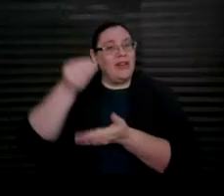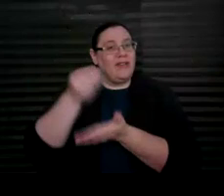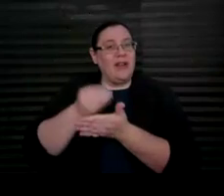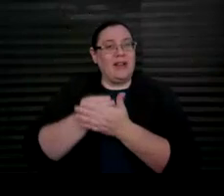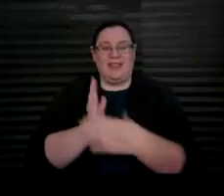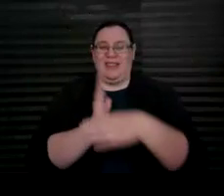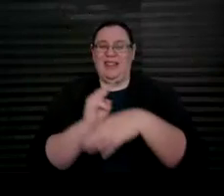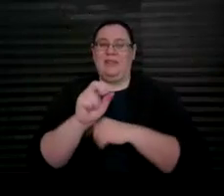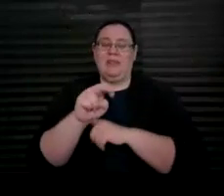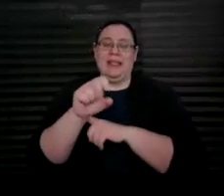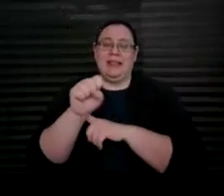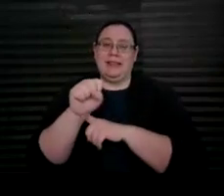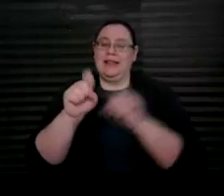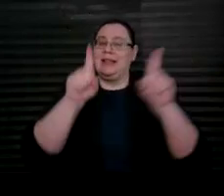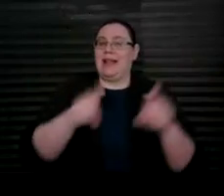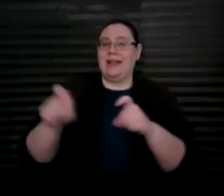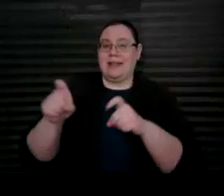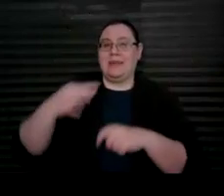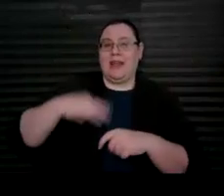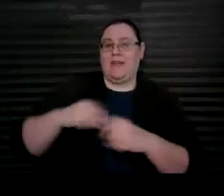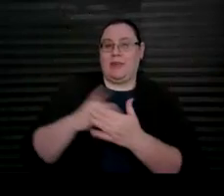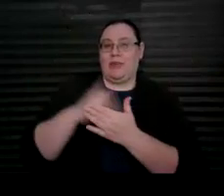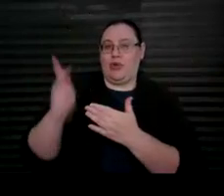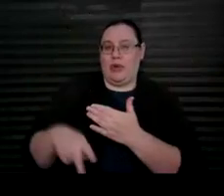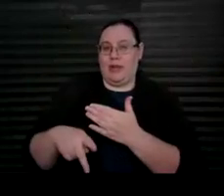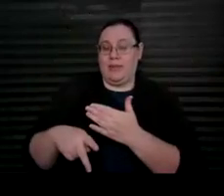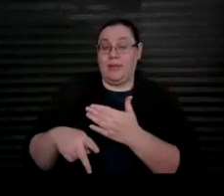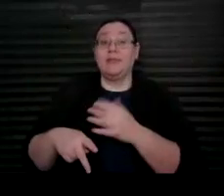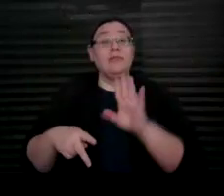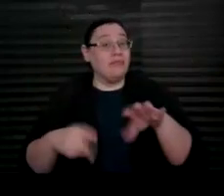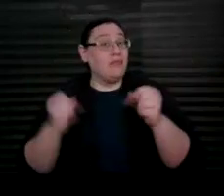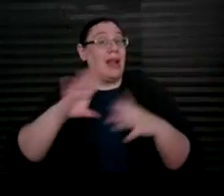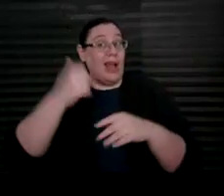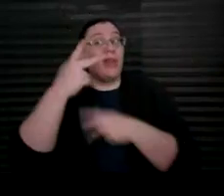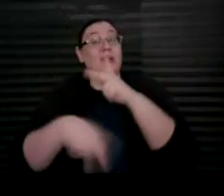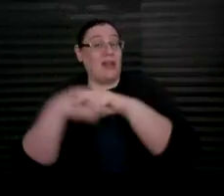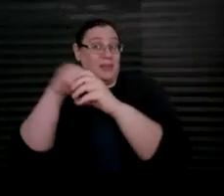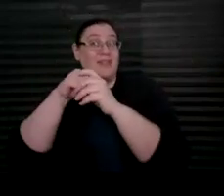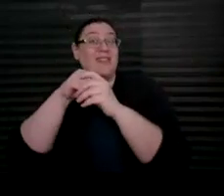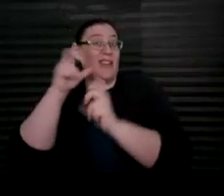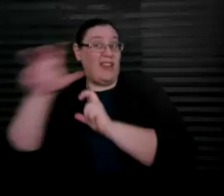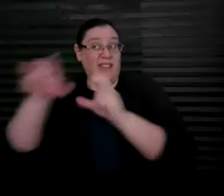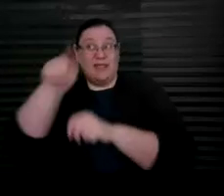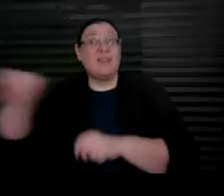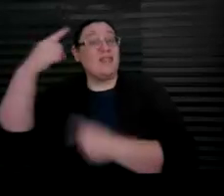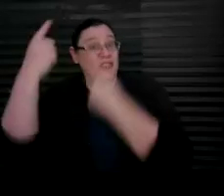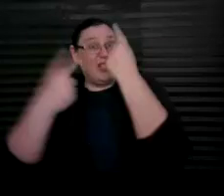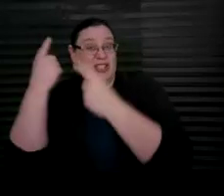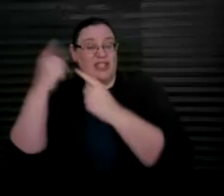benefit programs, unlike many other types of savings or investment accounts.